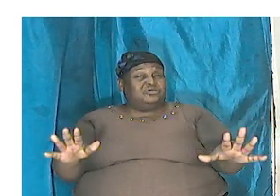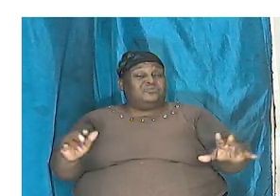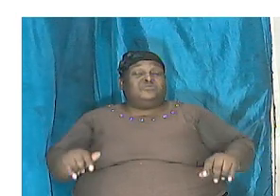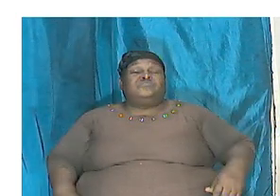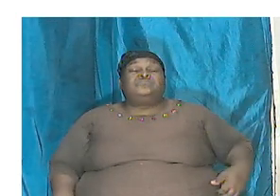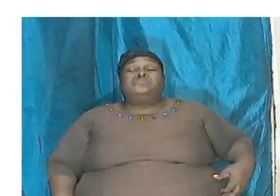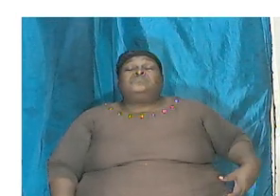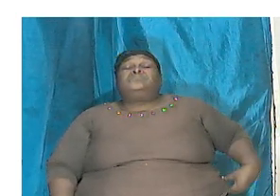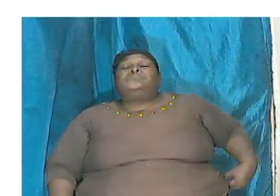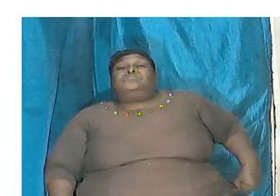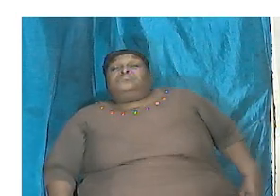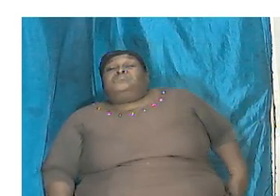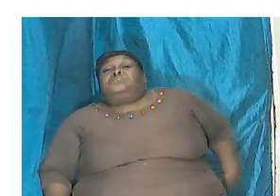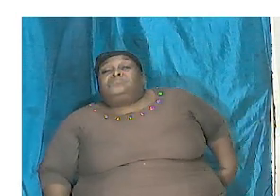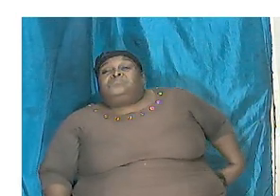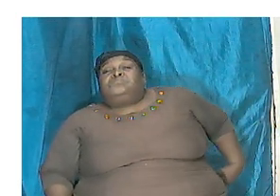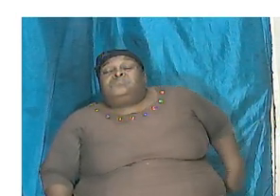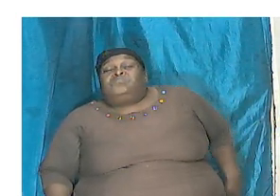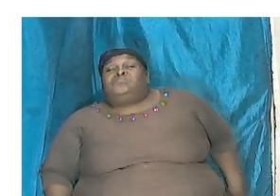to note a